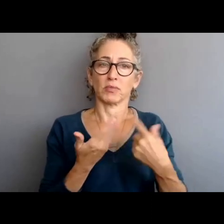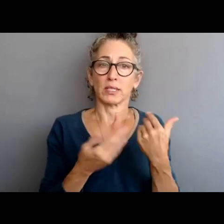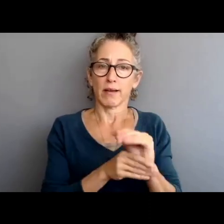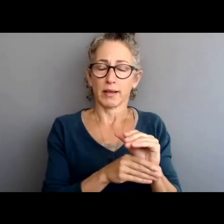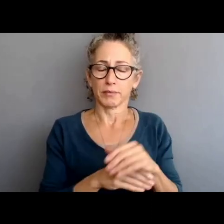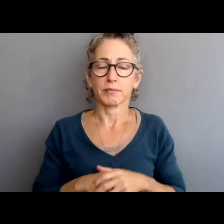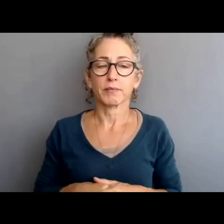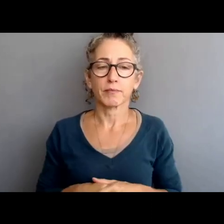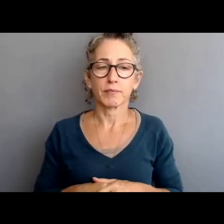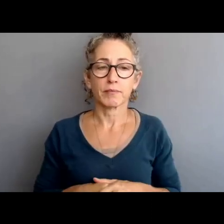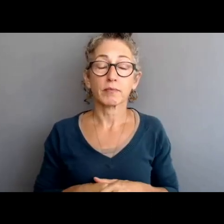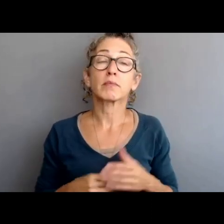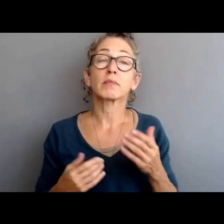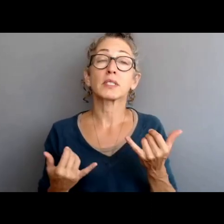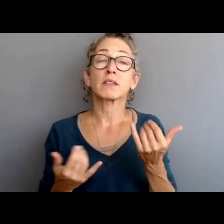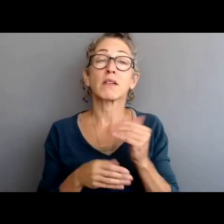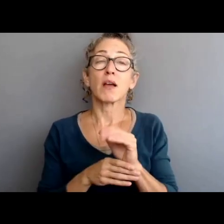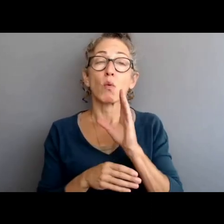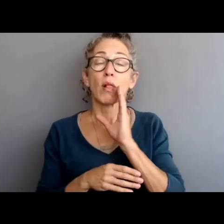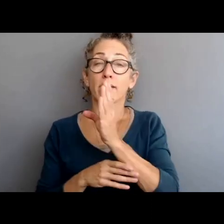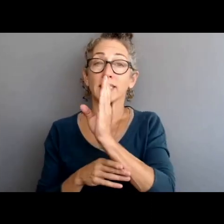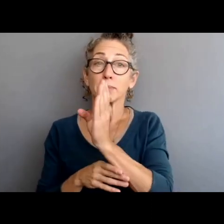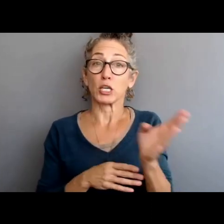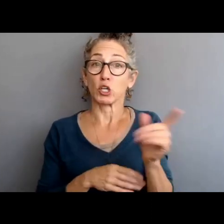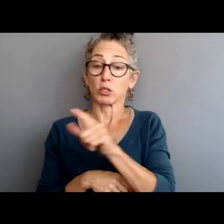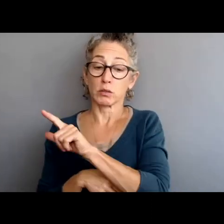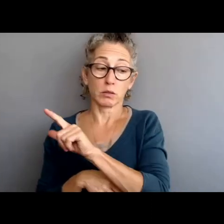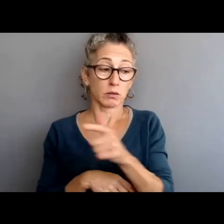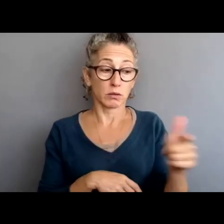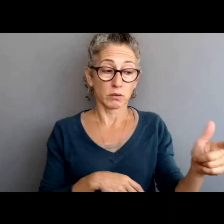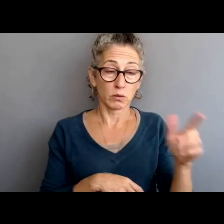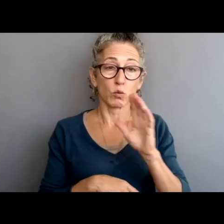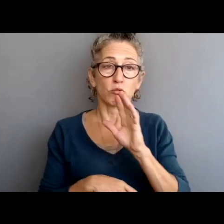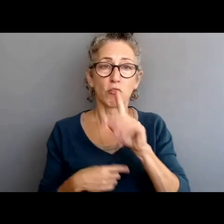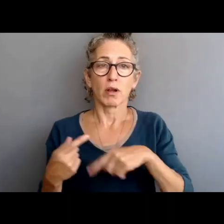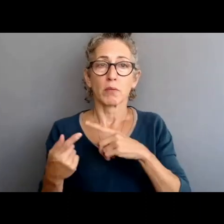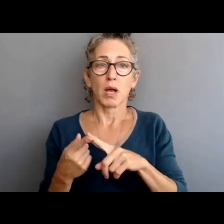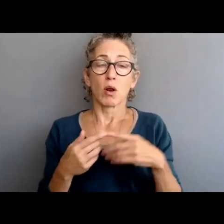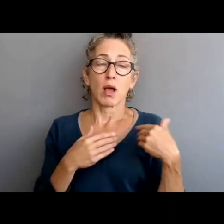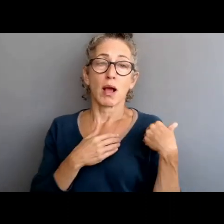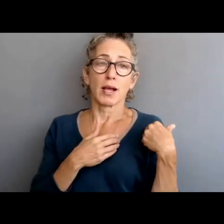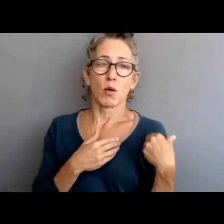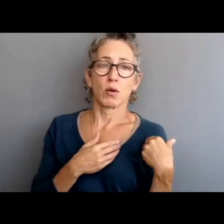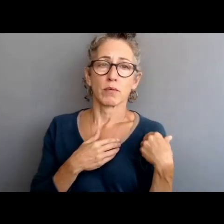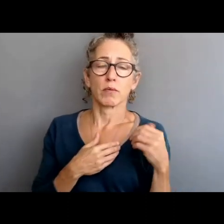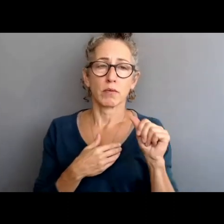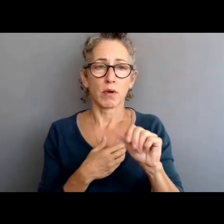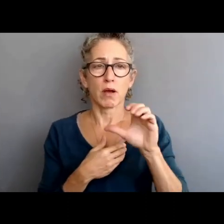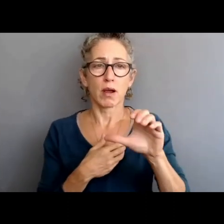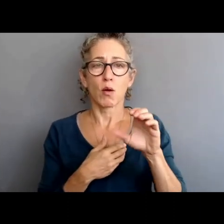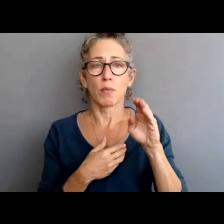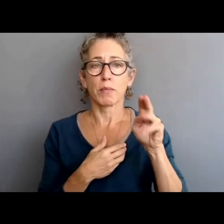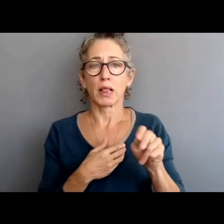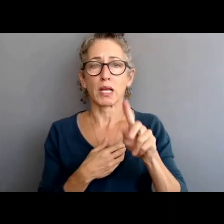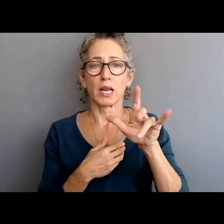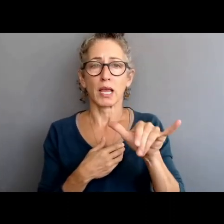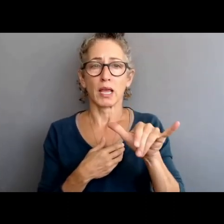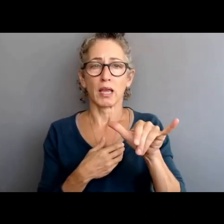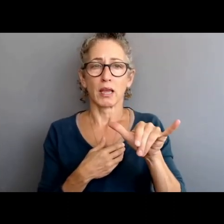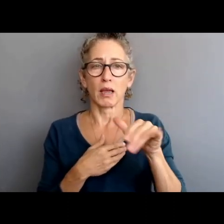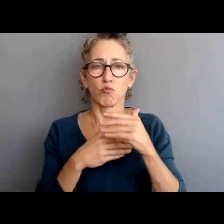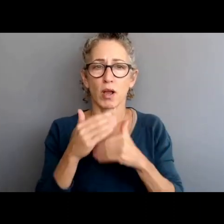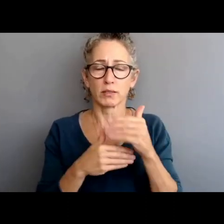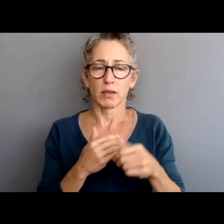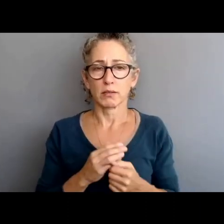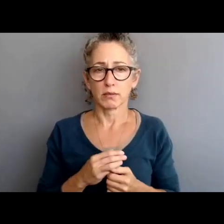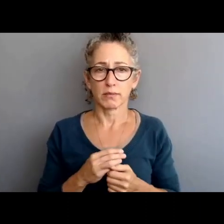of speakers tonight to share more information about the webinar and the accountability process. For those of you who also may need it, we do